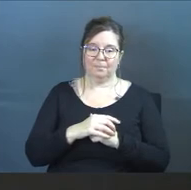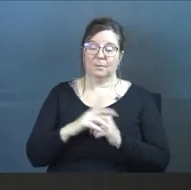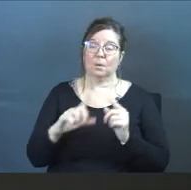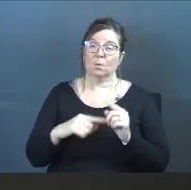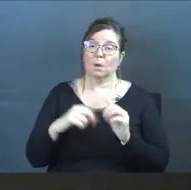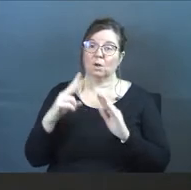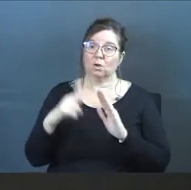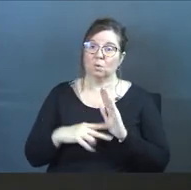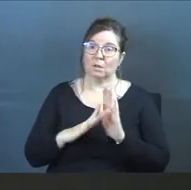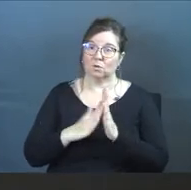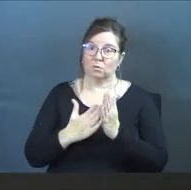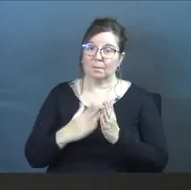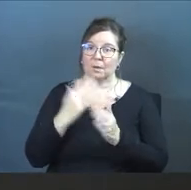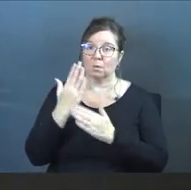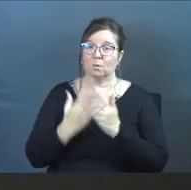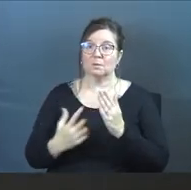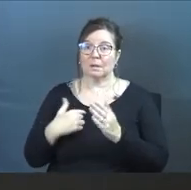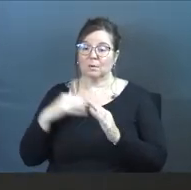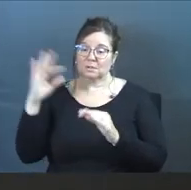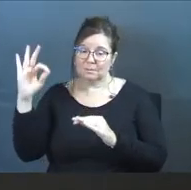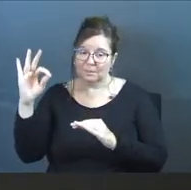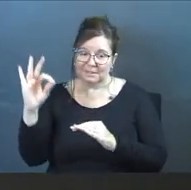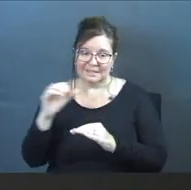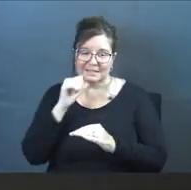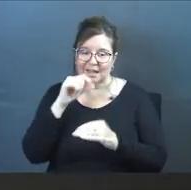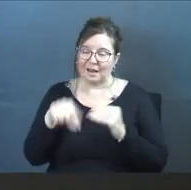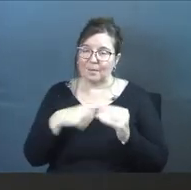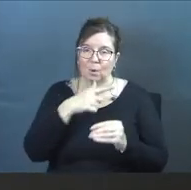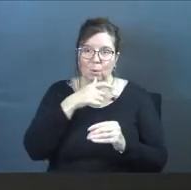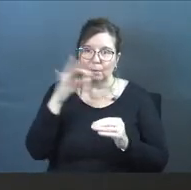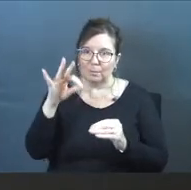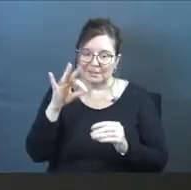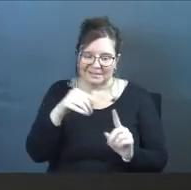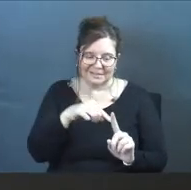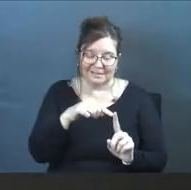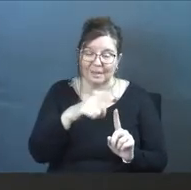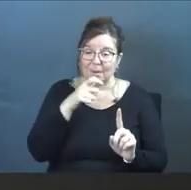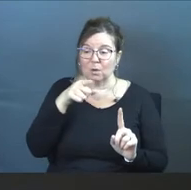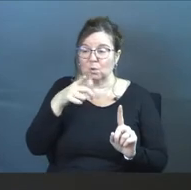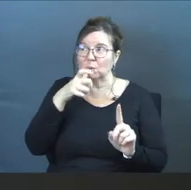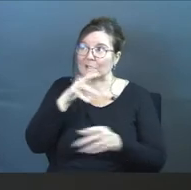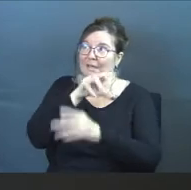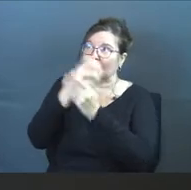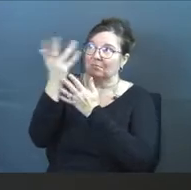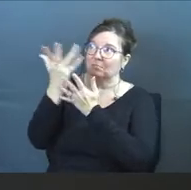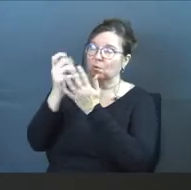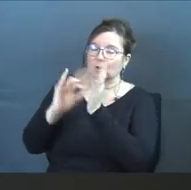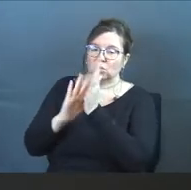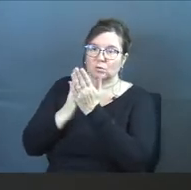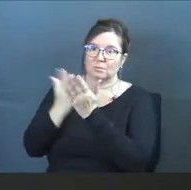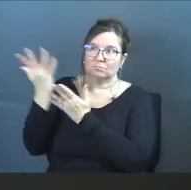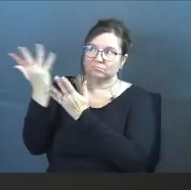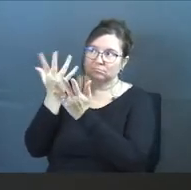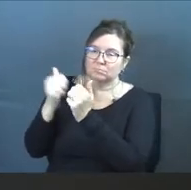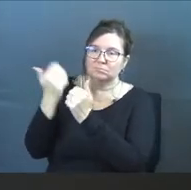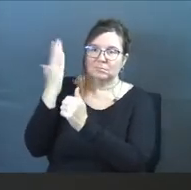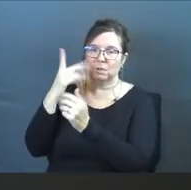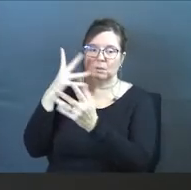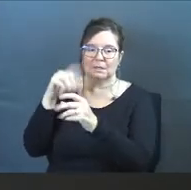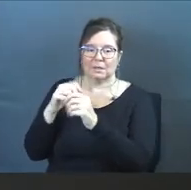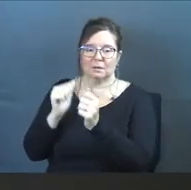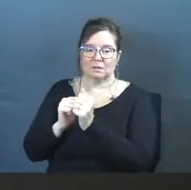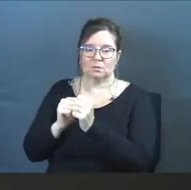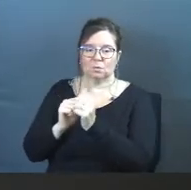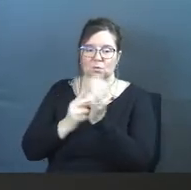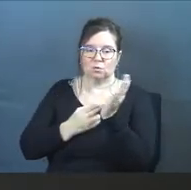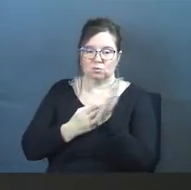you're reading the scriptures and when somebody's preaching, it's not about who's preaching, it's about you get to engage in the scriptures, that you get to